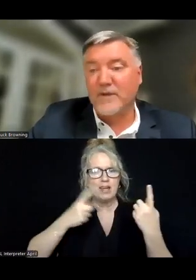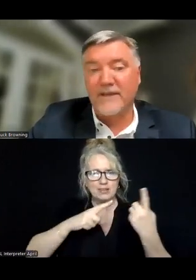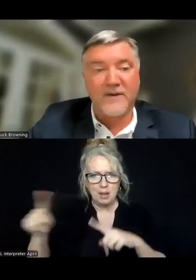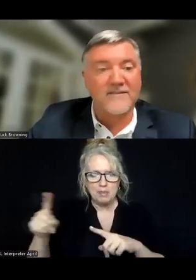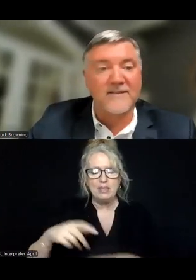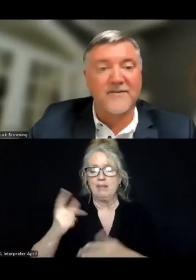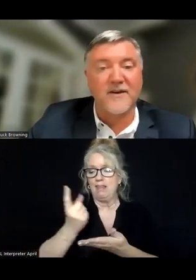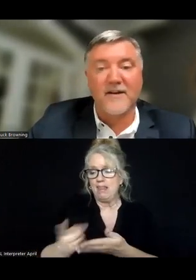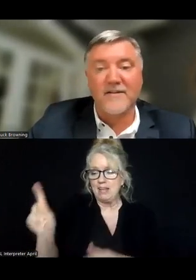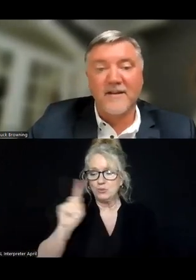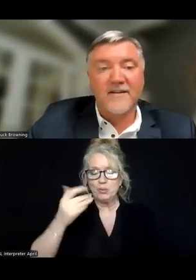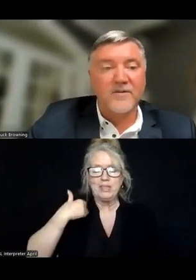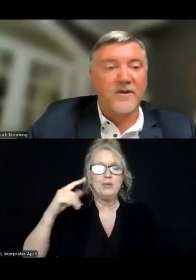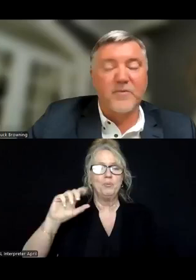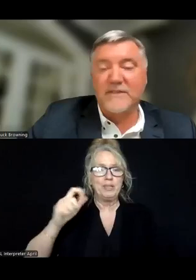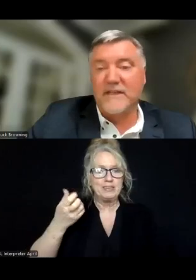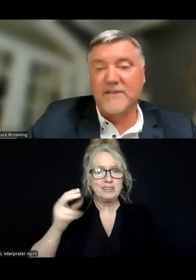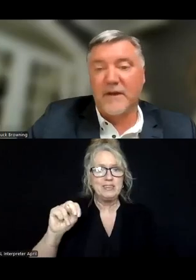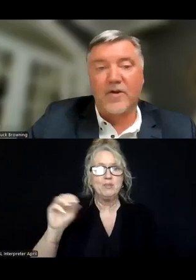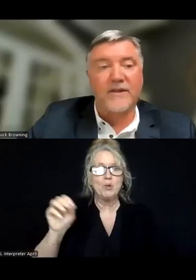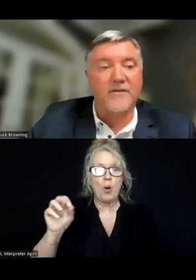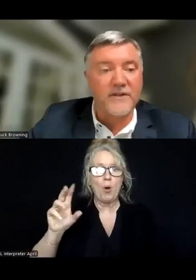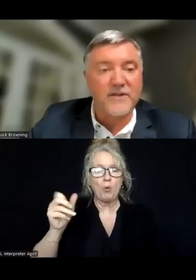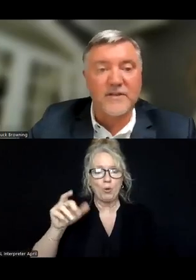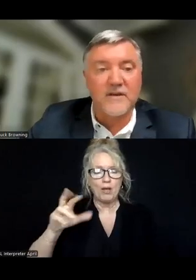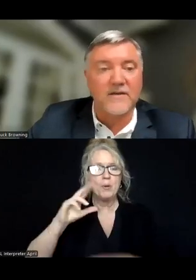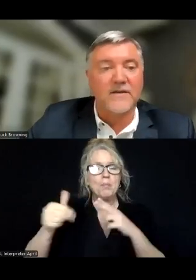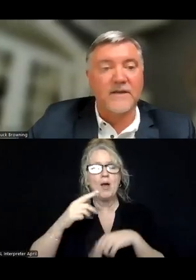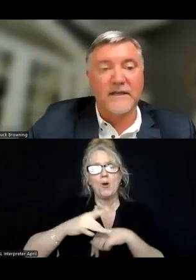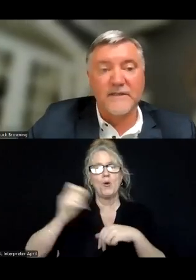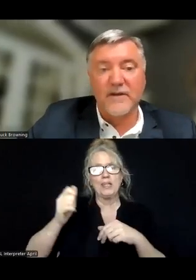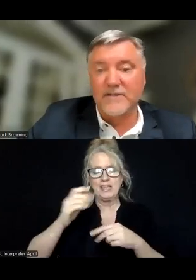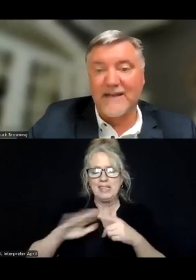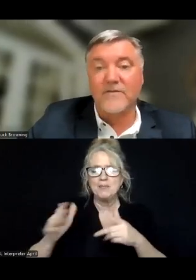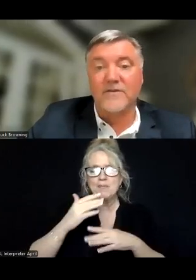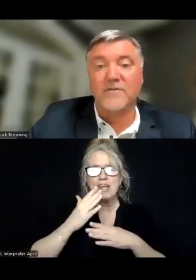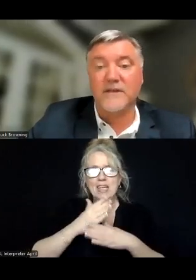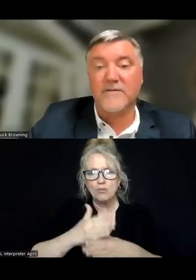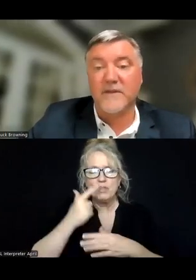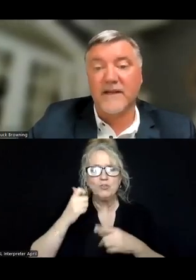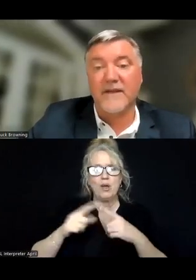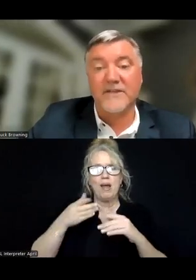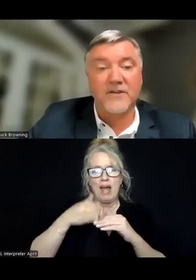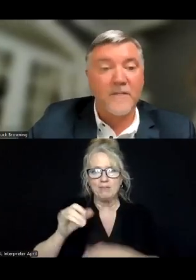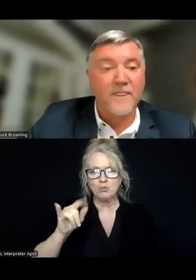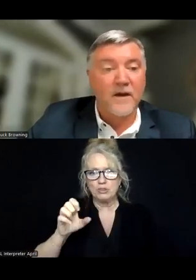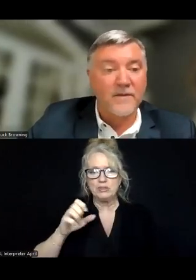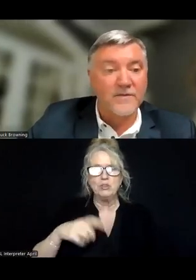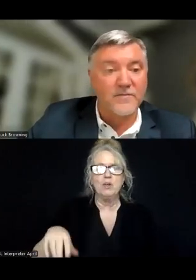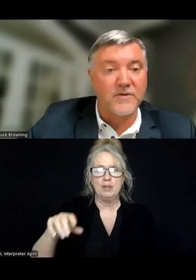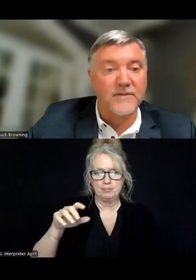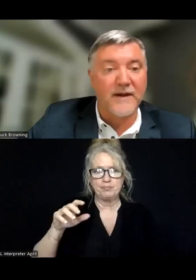Last week, had Stephen O'Connor doing a presentation about early intervention and considerations after a suicide from the NIMH.